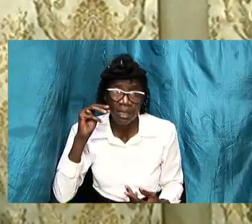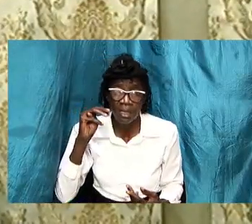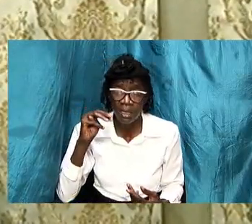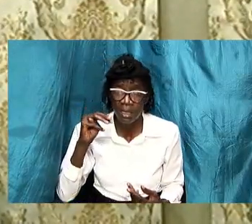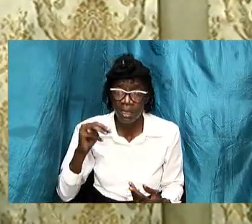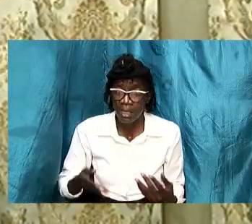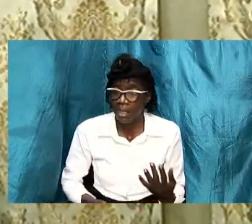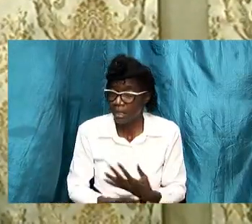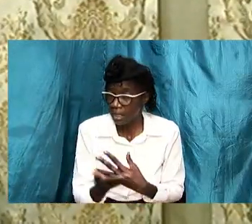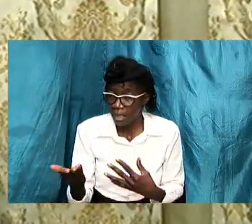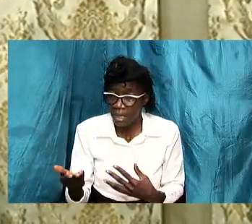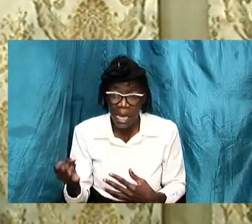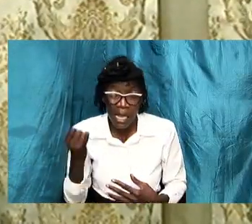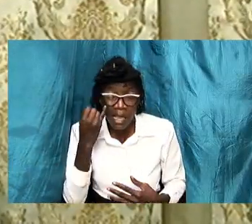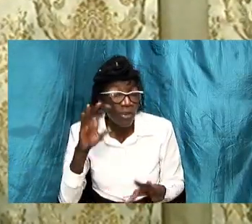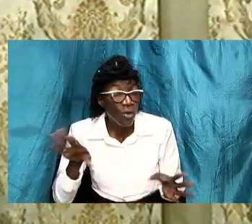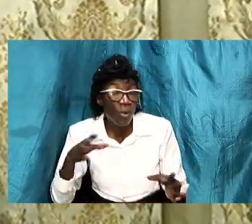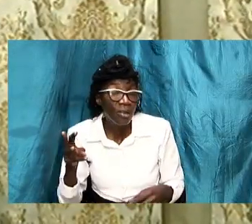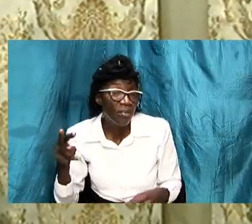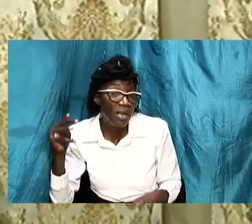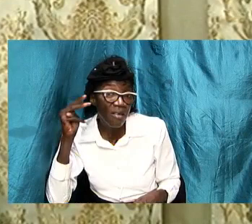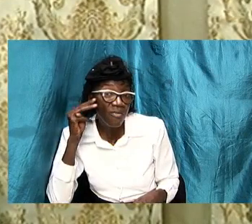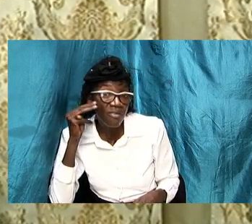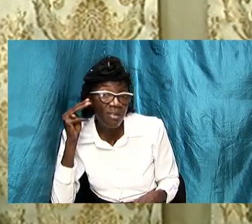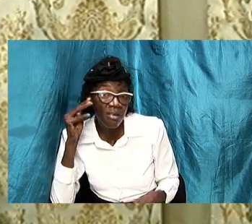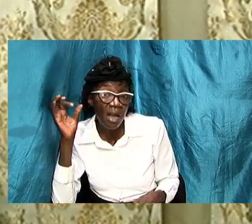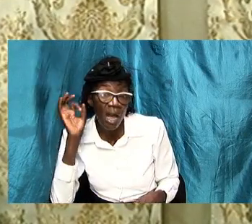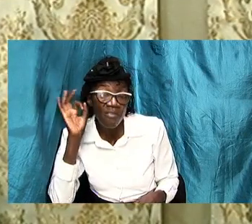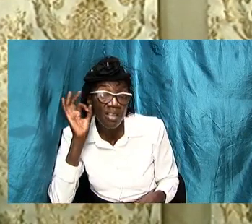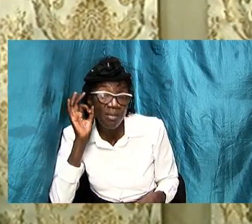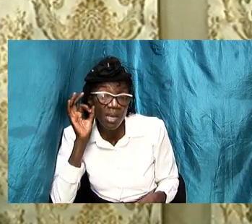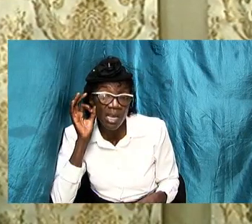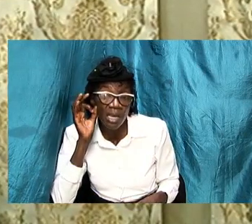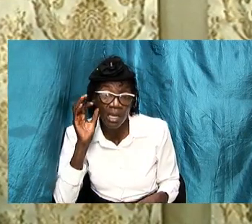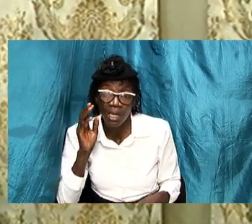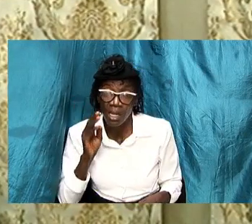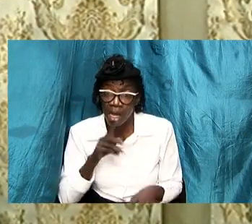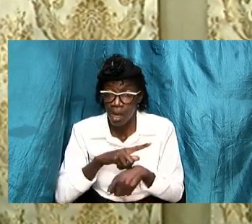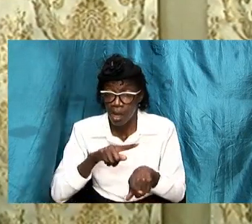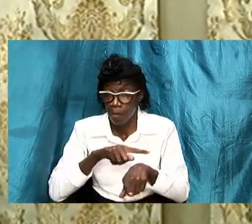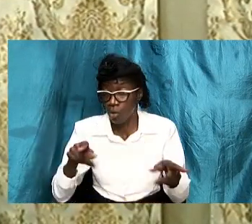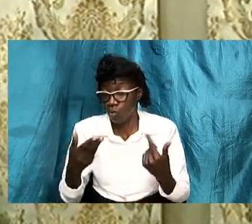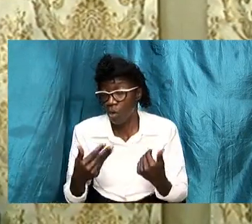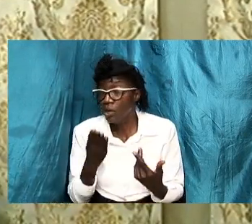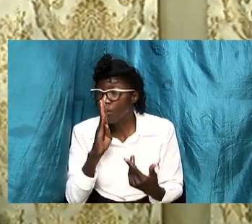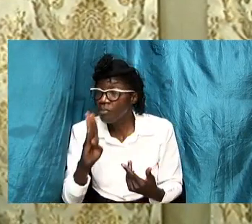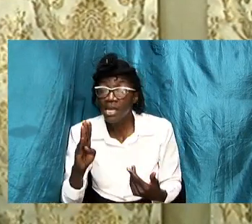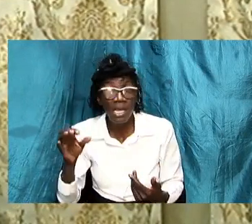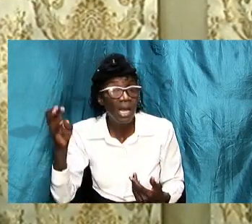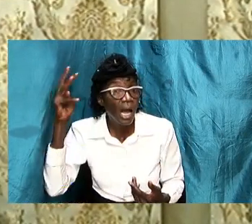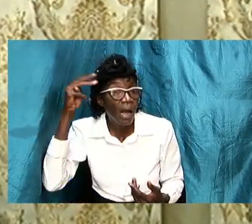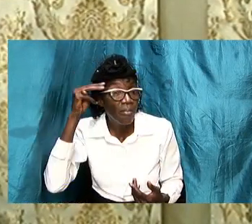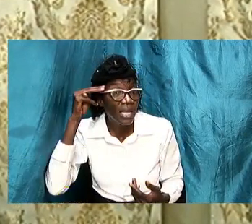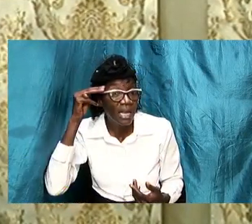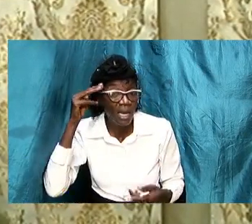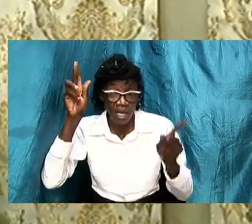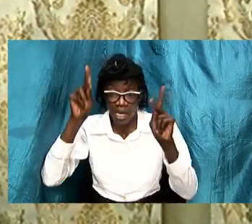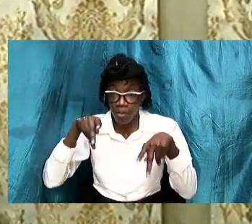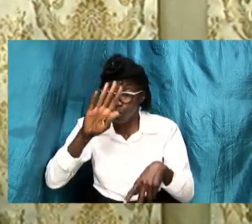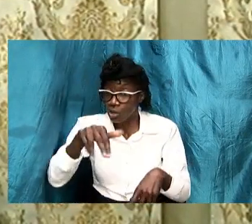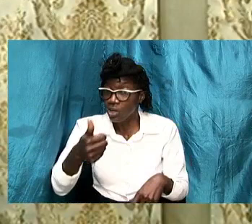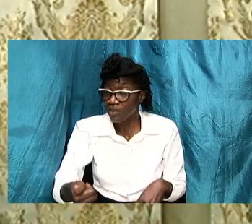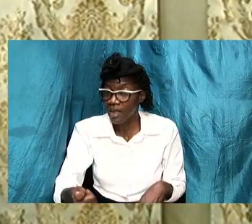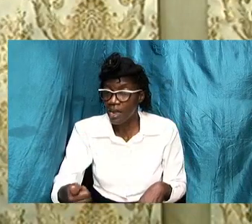new section or a new category that is being devised and a person can put themselves in that slot and